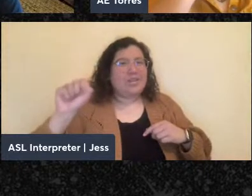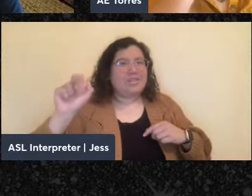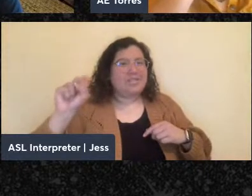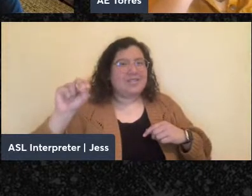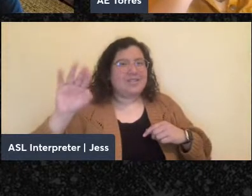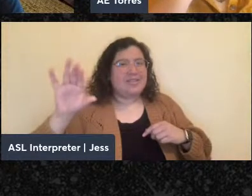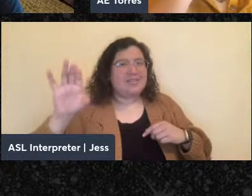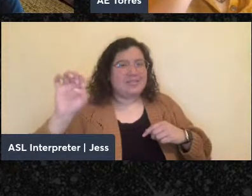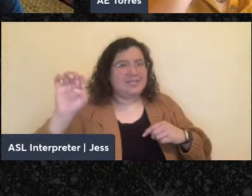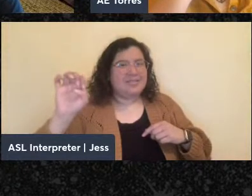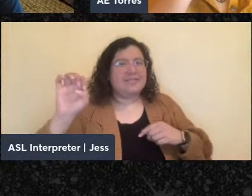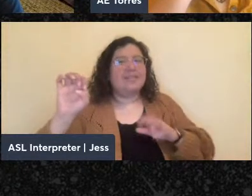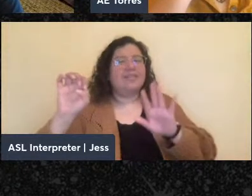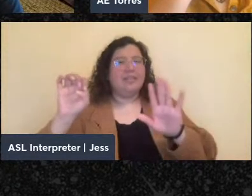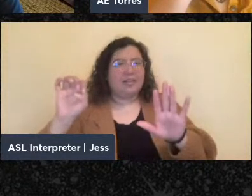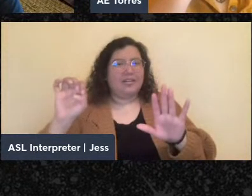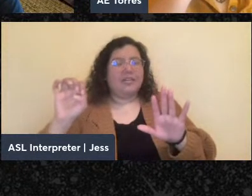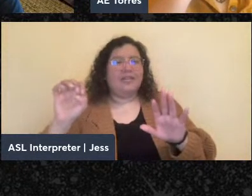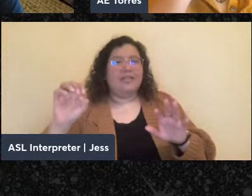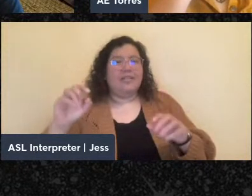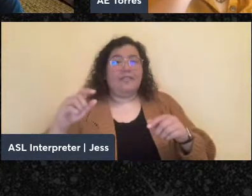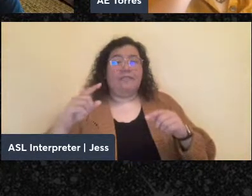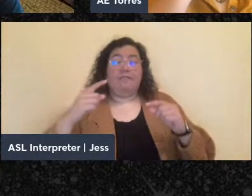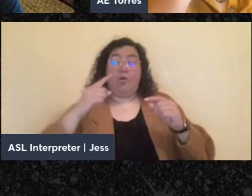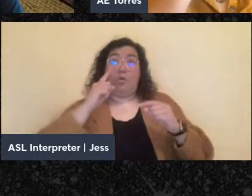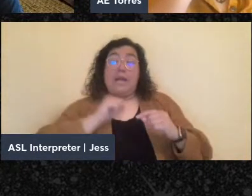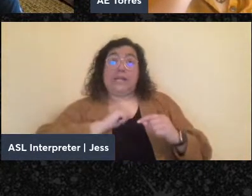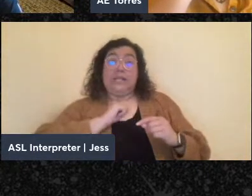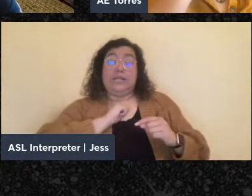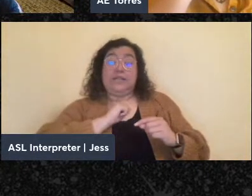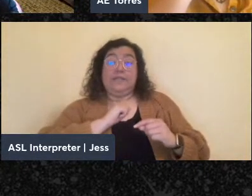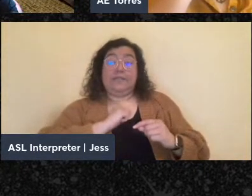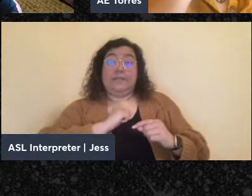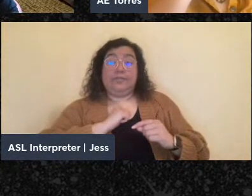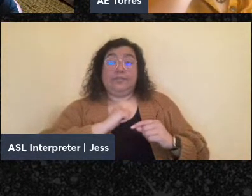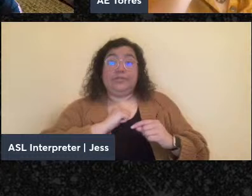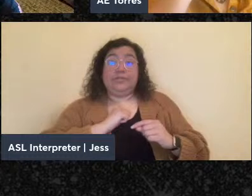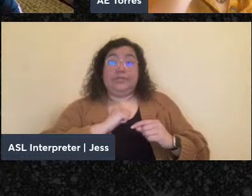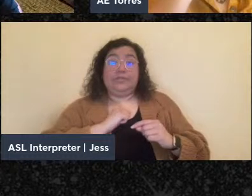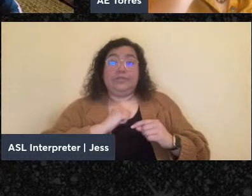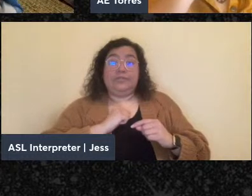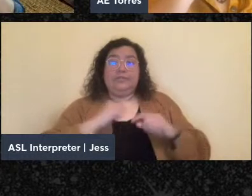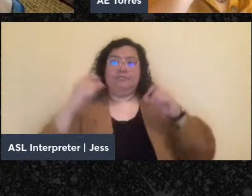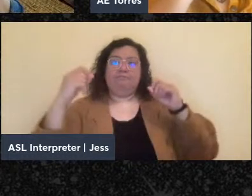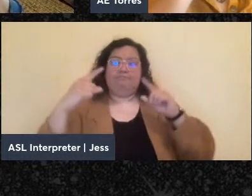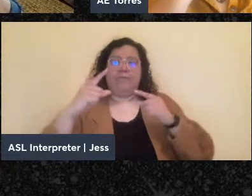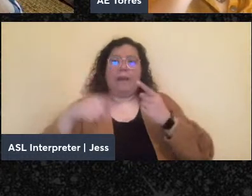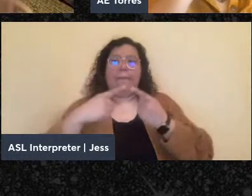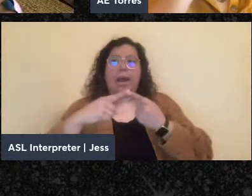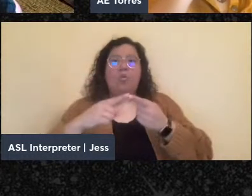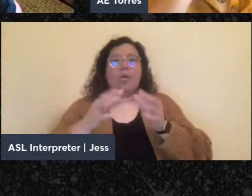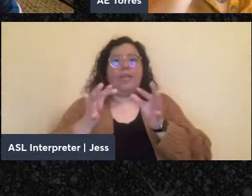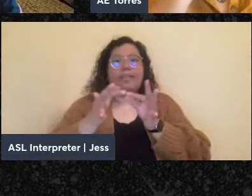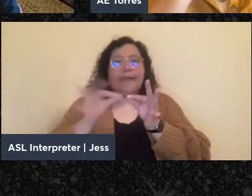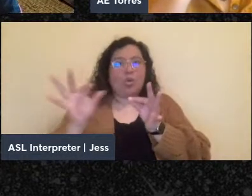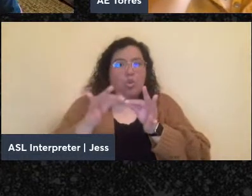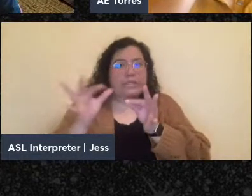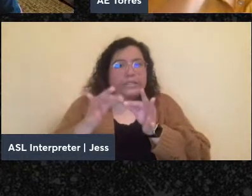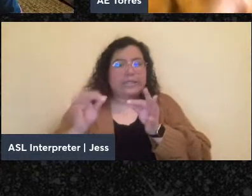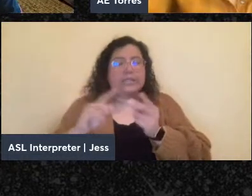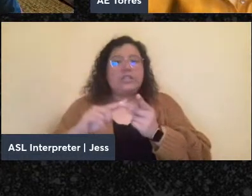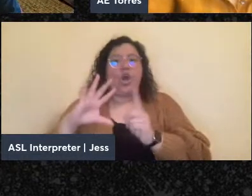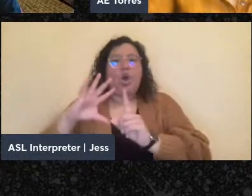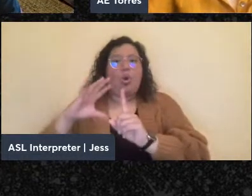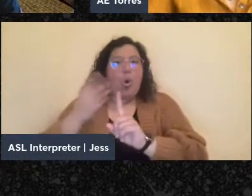think there's a definite resonance between, right, the linguistic and the cultural, and even in some cases, the